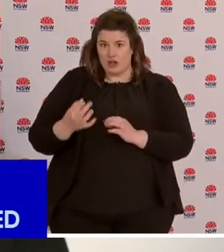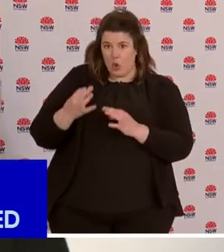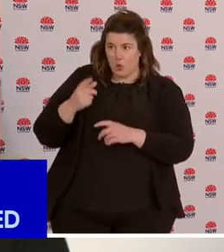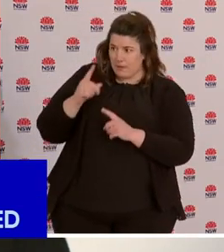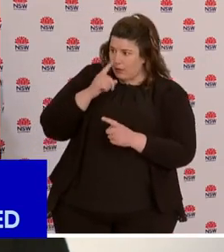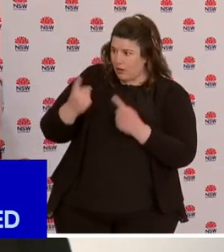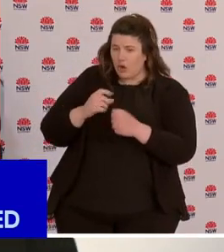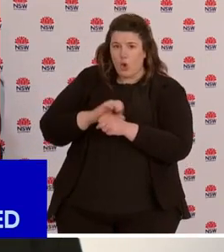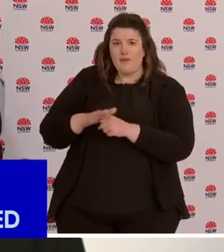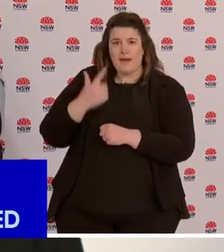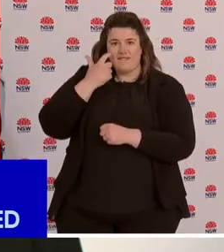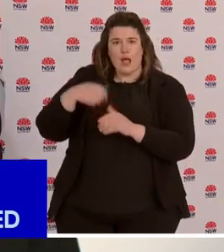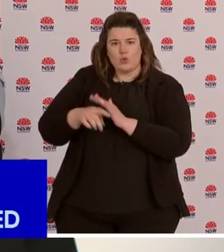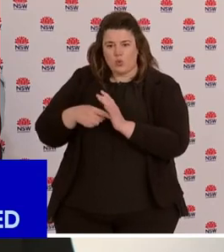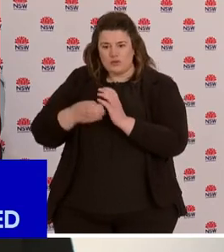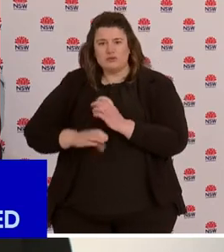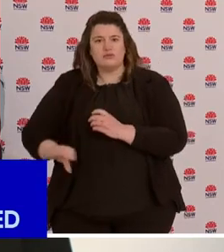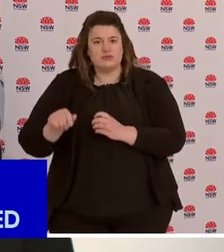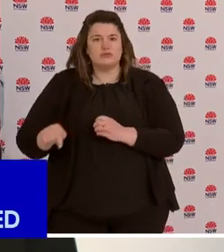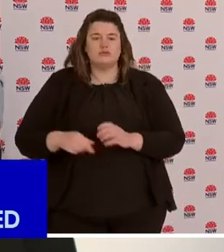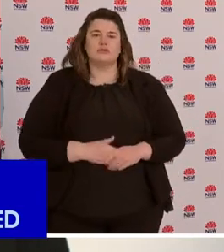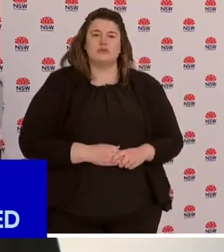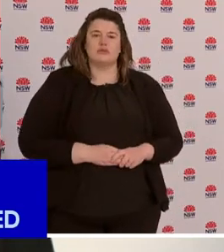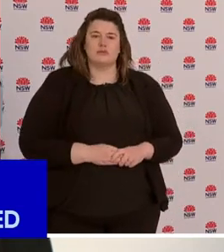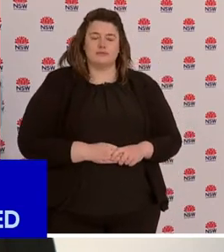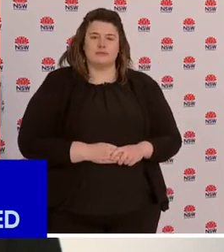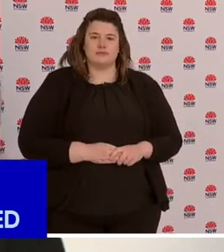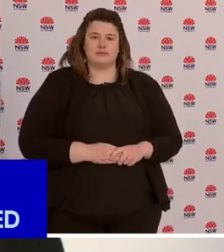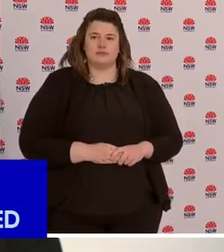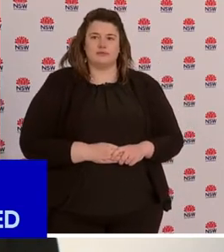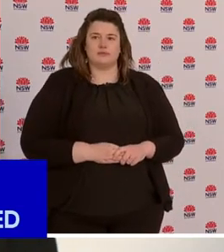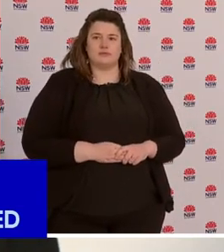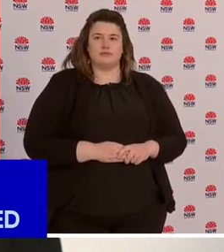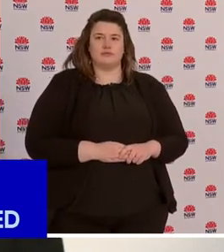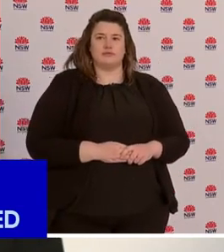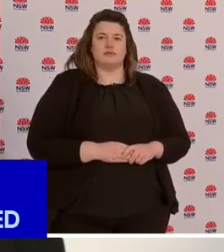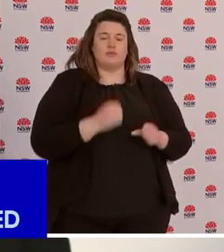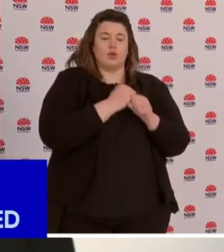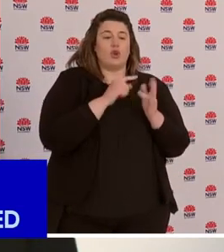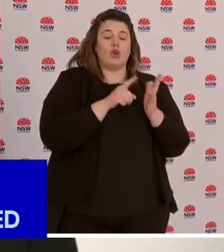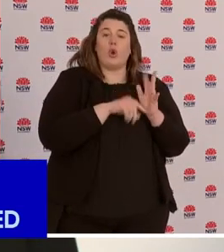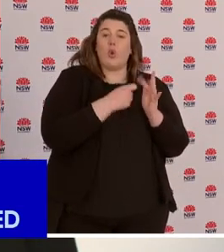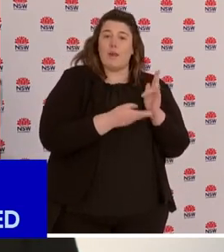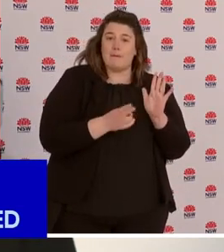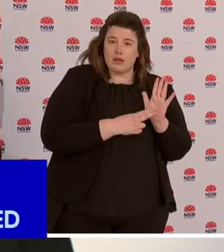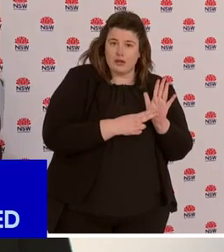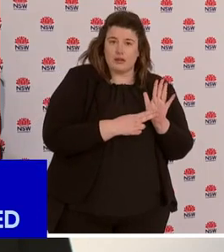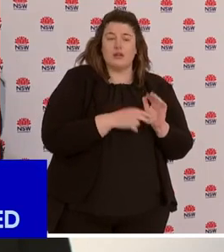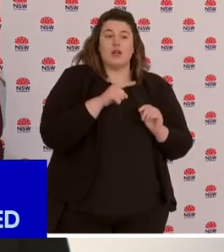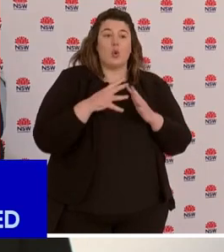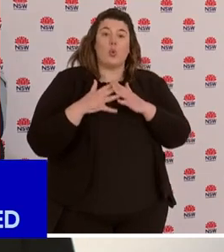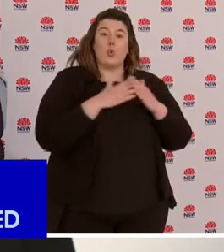Also Goulburn and Maroolan, we're keen for people to be aware for symptoms and come forward for testing. In western New South Wales, Orange.